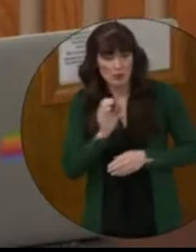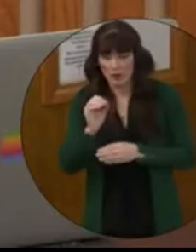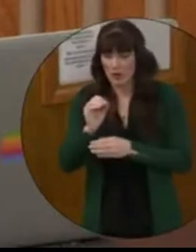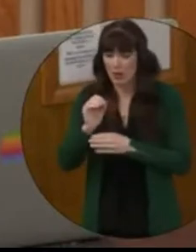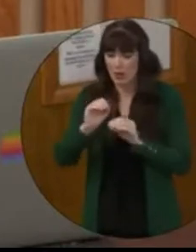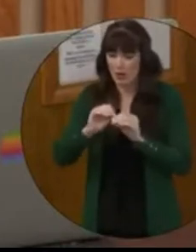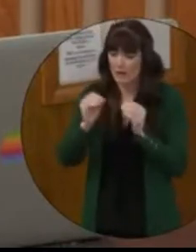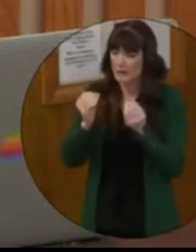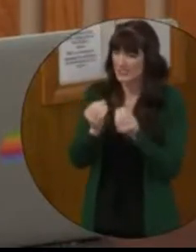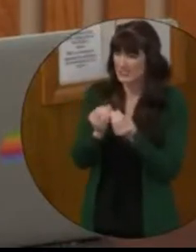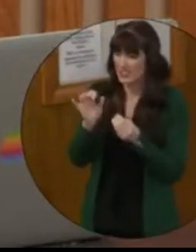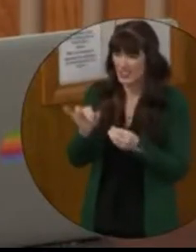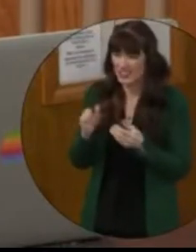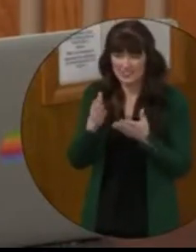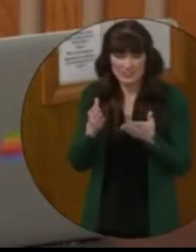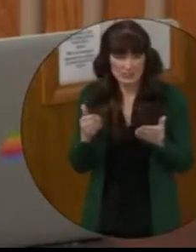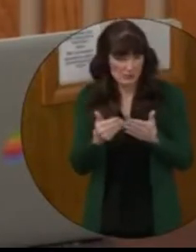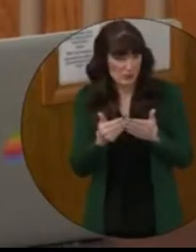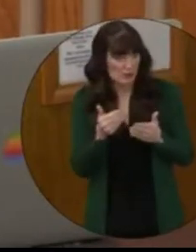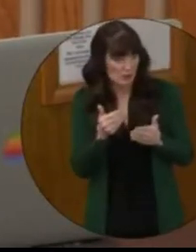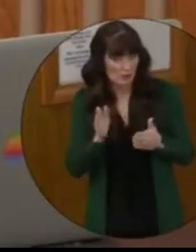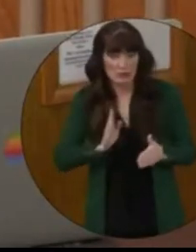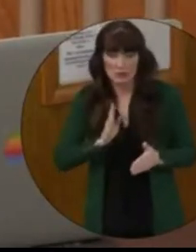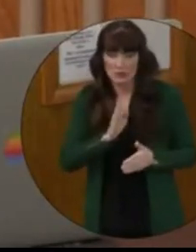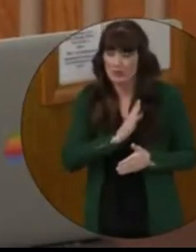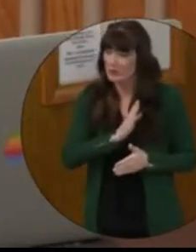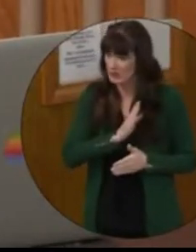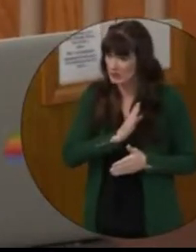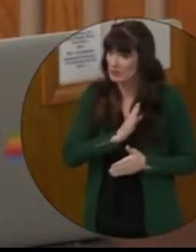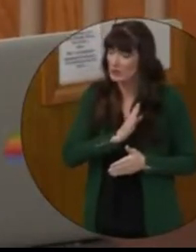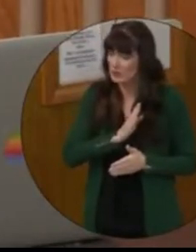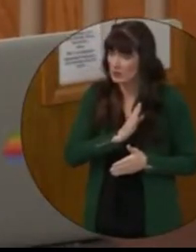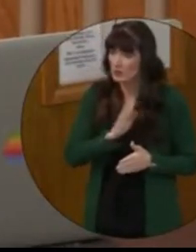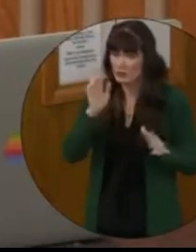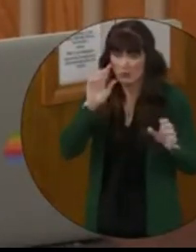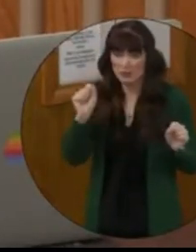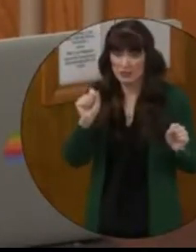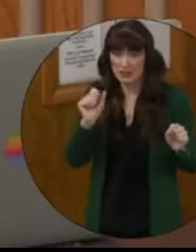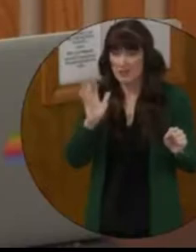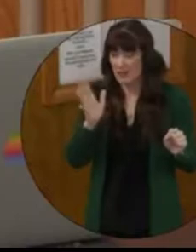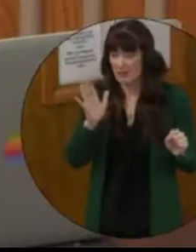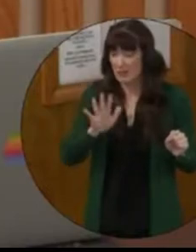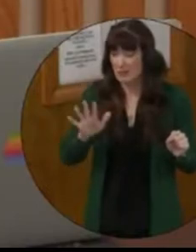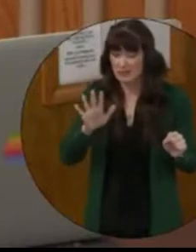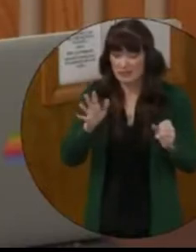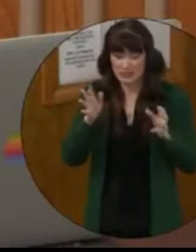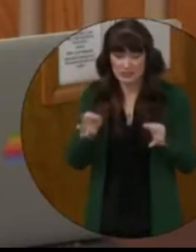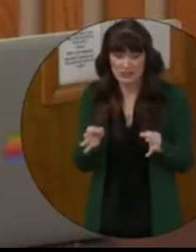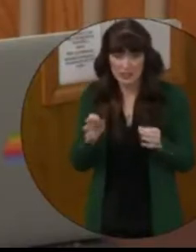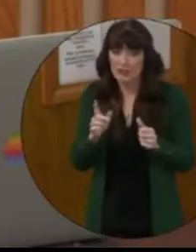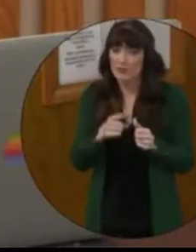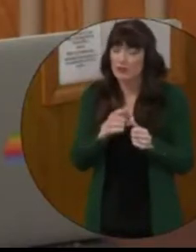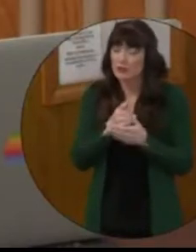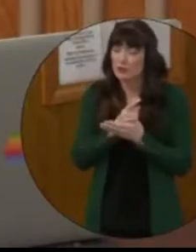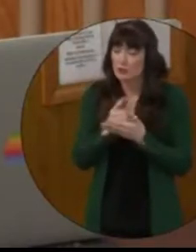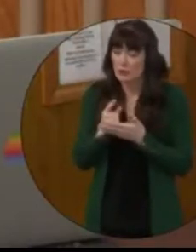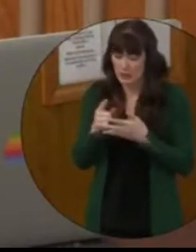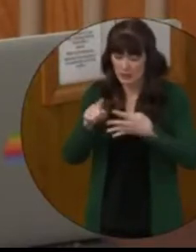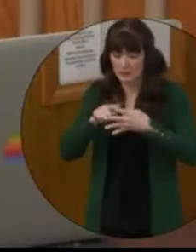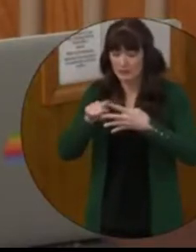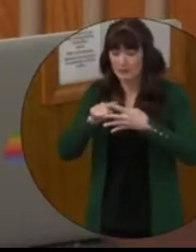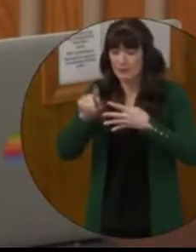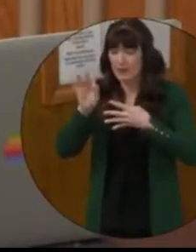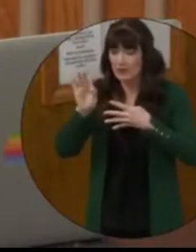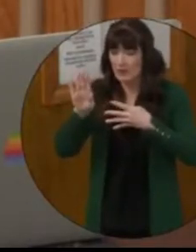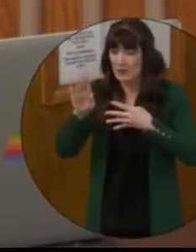This is a task that took previous board presidents approximately five minutes. During the first week of February, you reached out to me